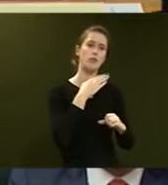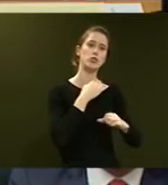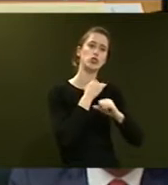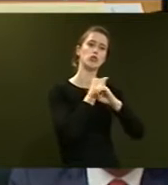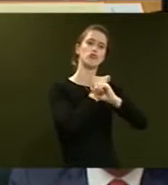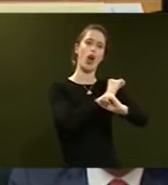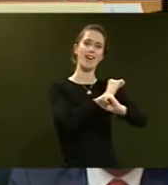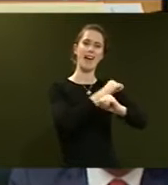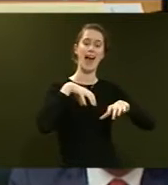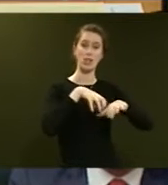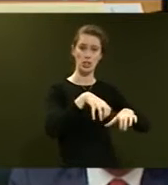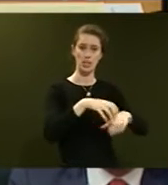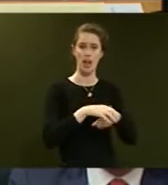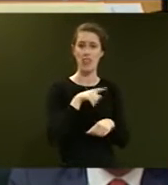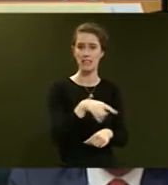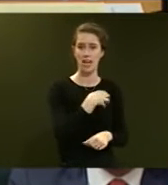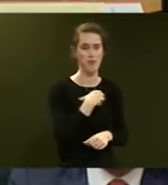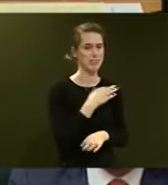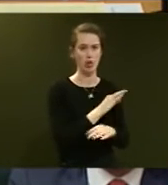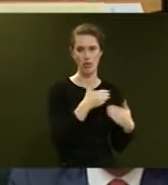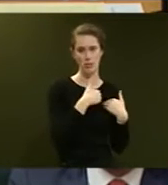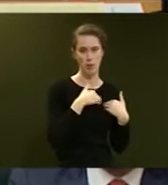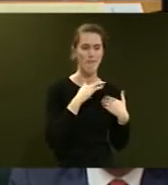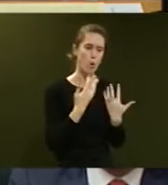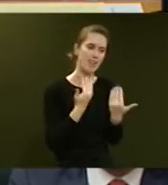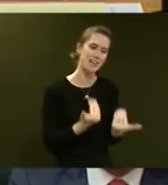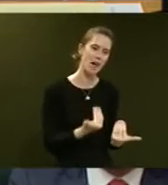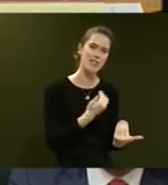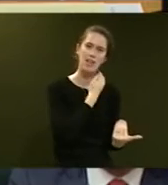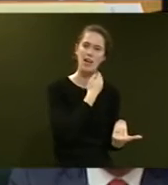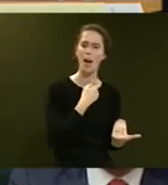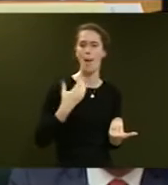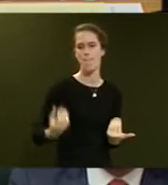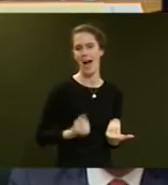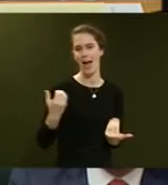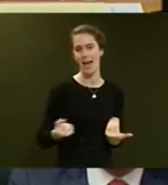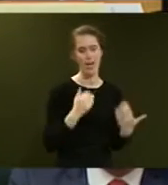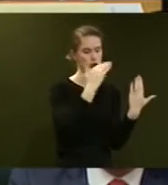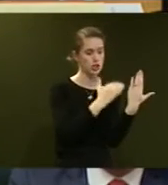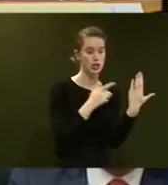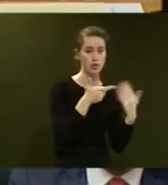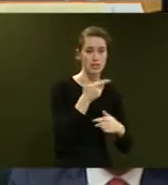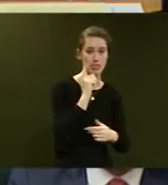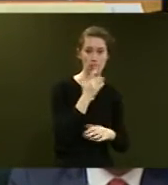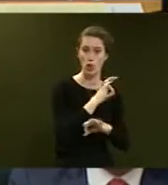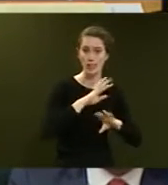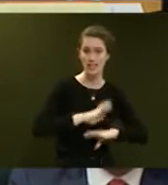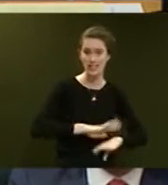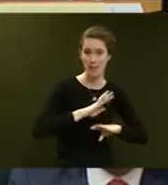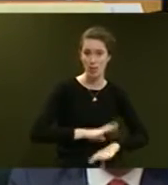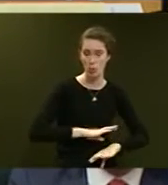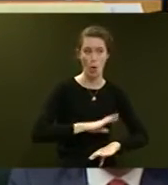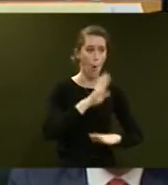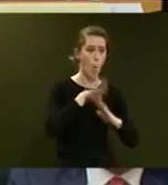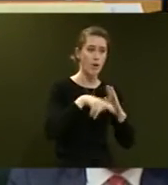teachers, this government is not responsible for the current pay and conditions that the teachers are dissatisfied with. All